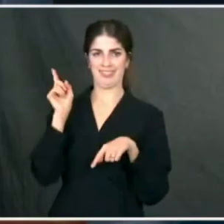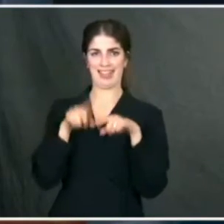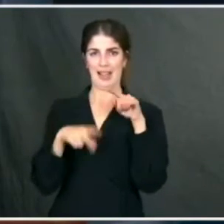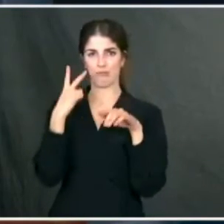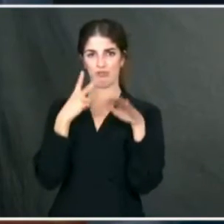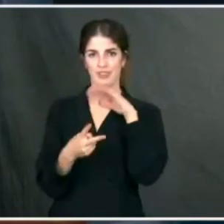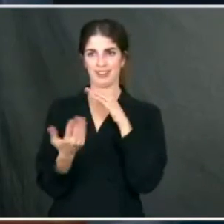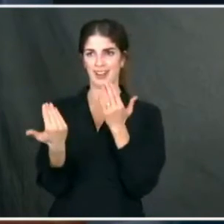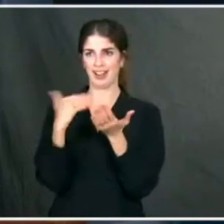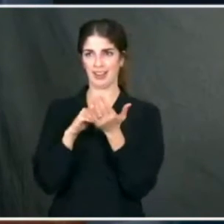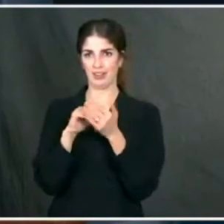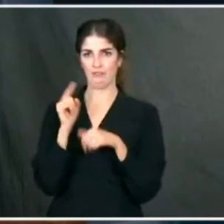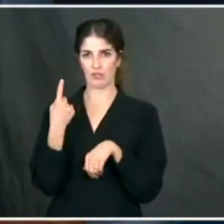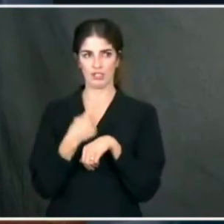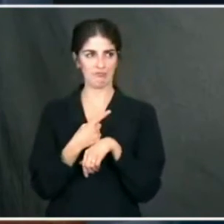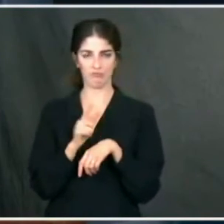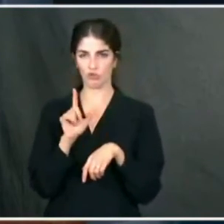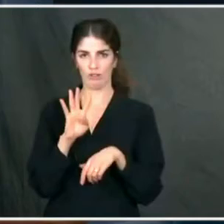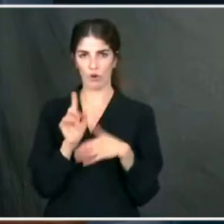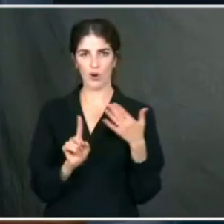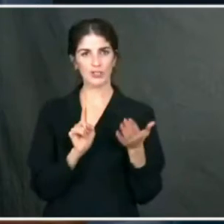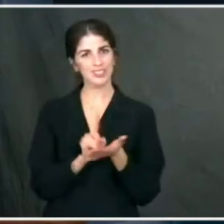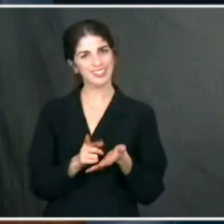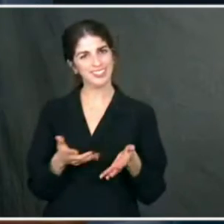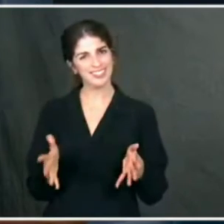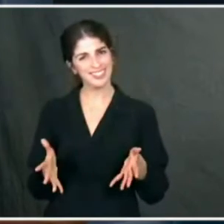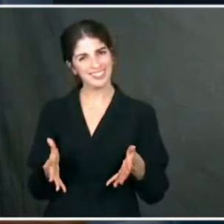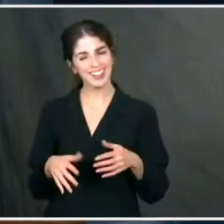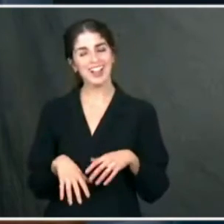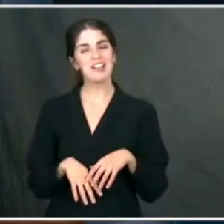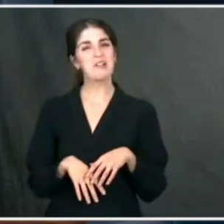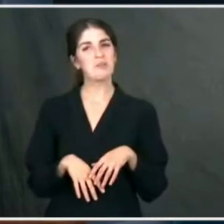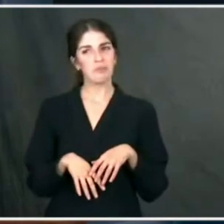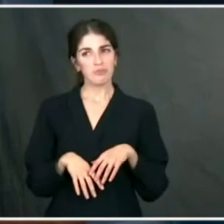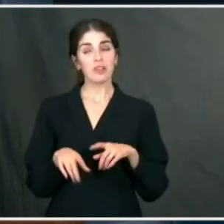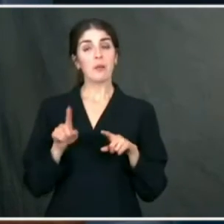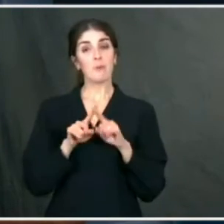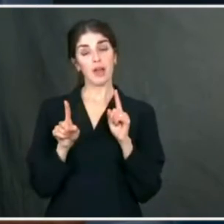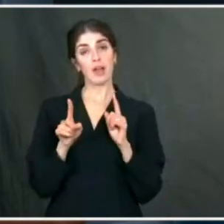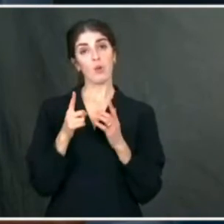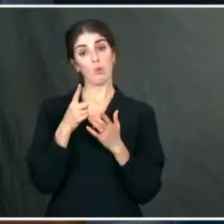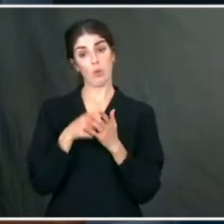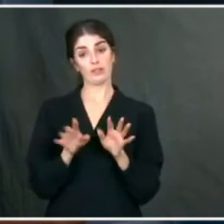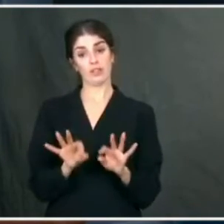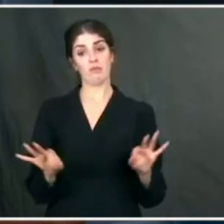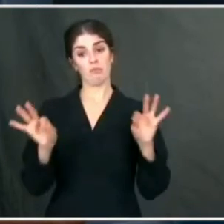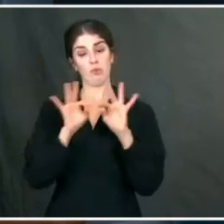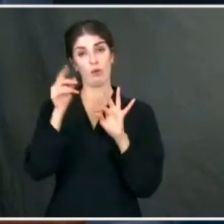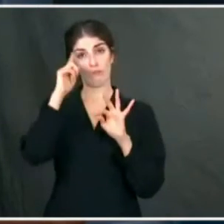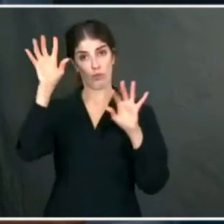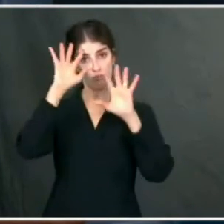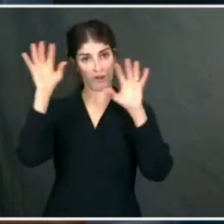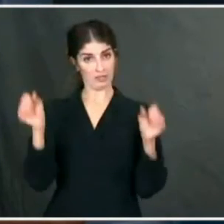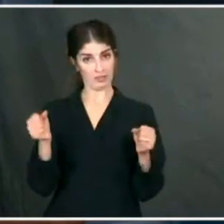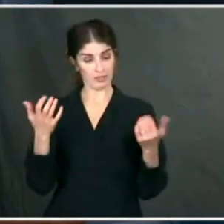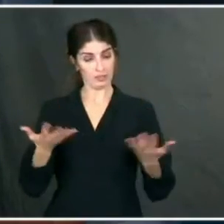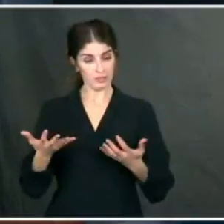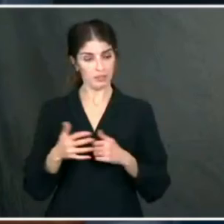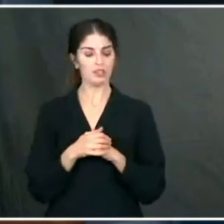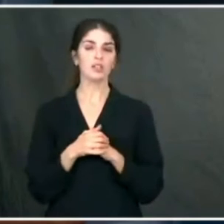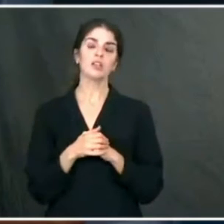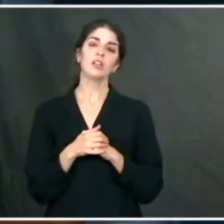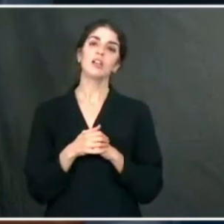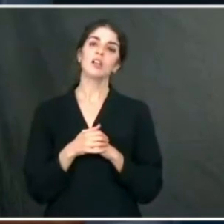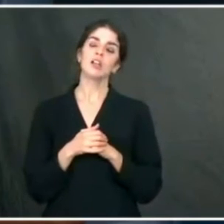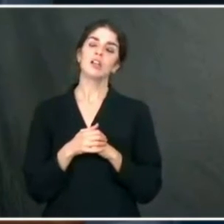day. I mean, it's only been out for 24 hours. But what was important to the president in the outline of this bill is